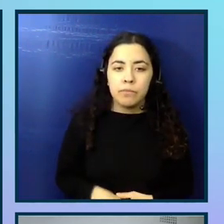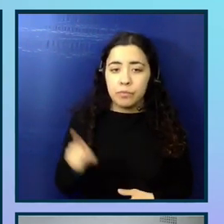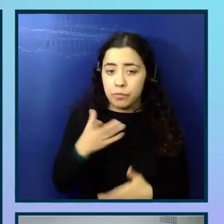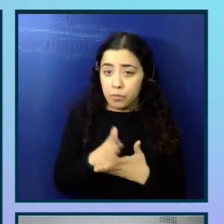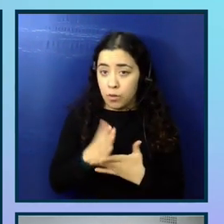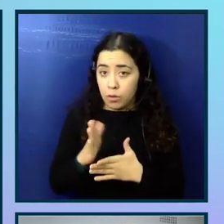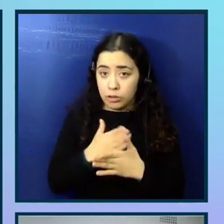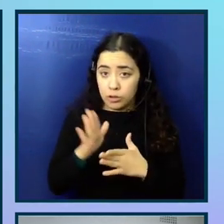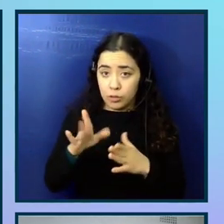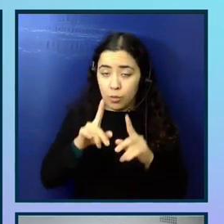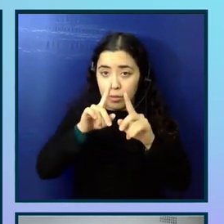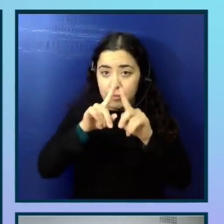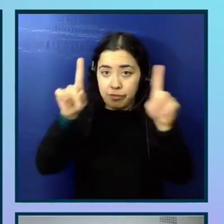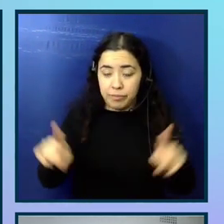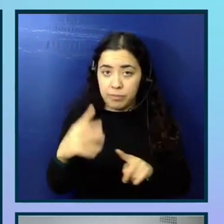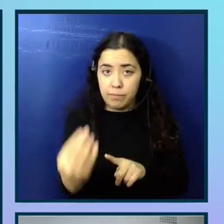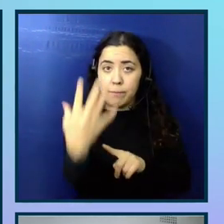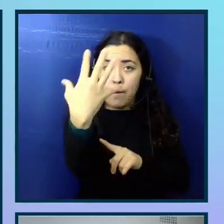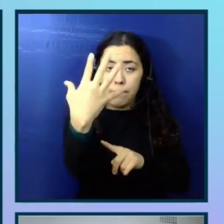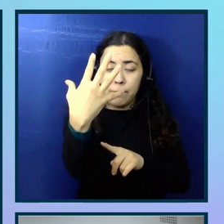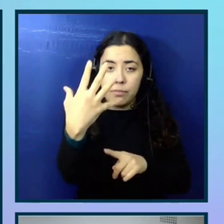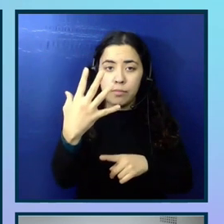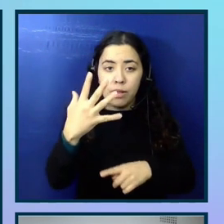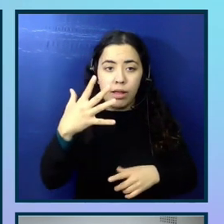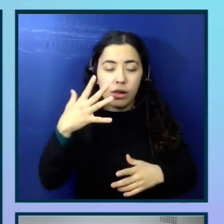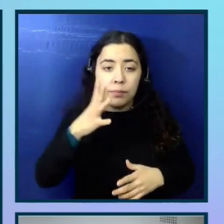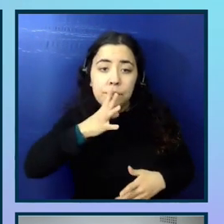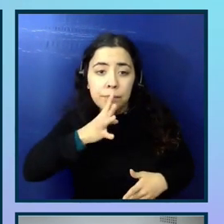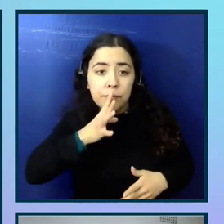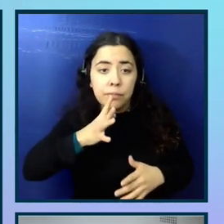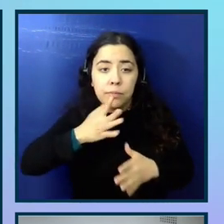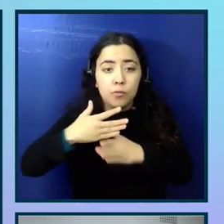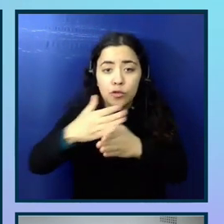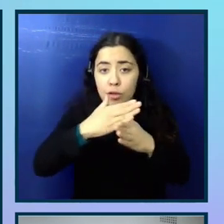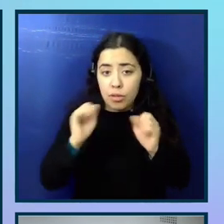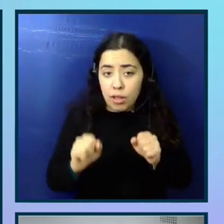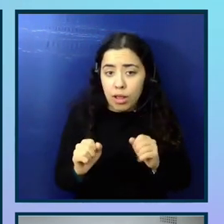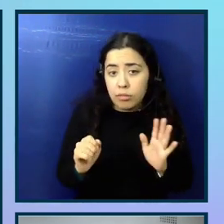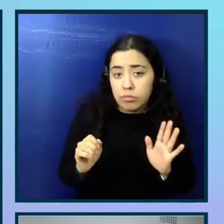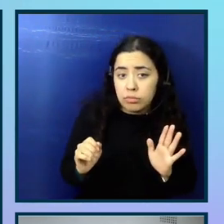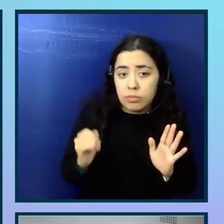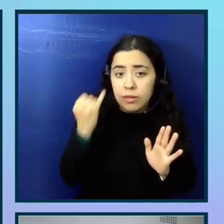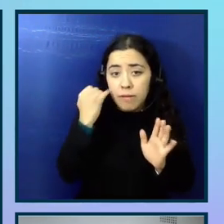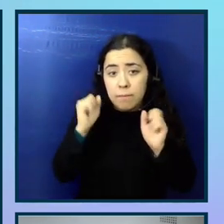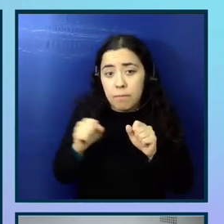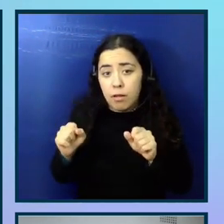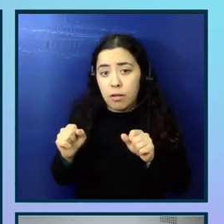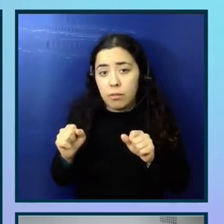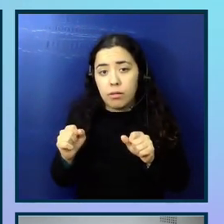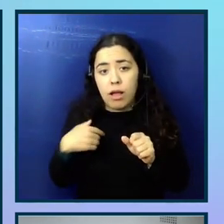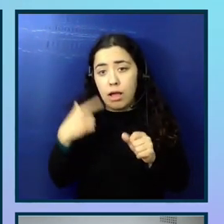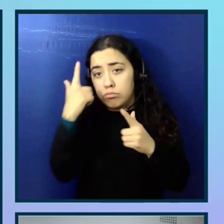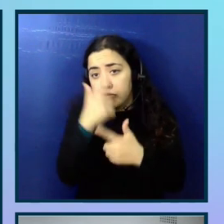sharing your video and audio? If it's possible, if you can, I like to offer the option to turn off audio or video.